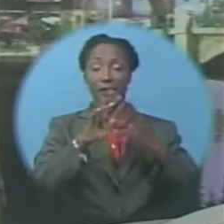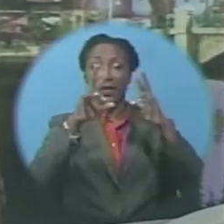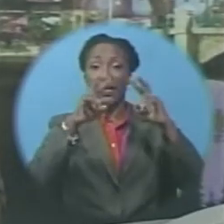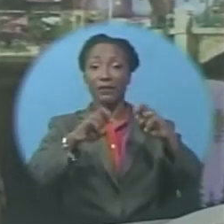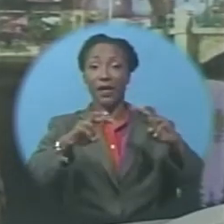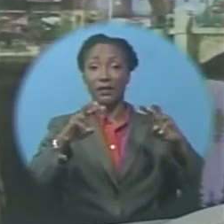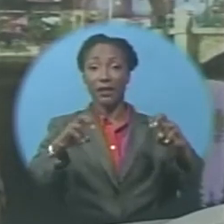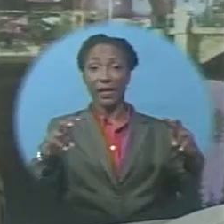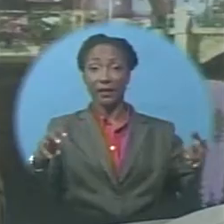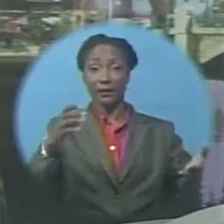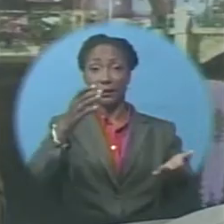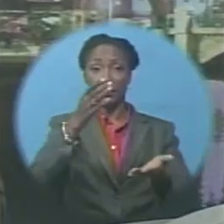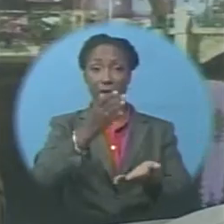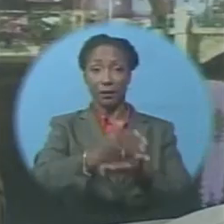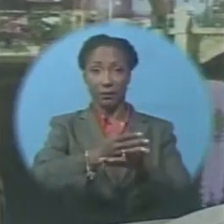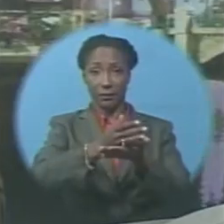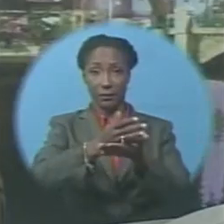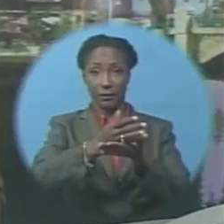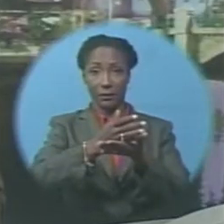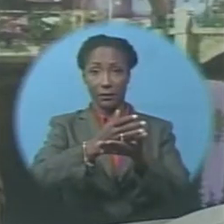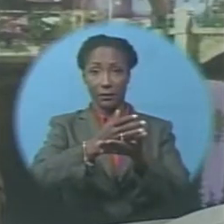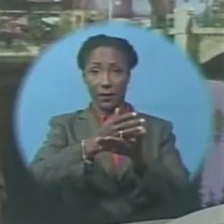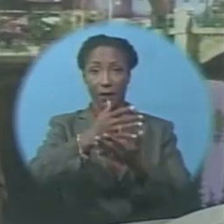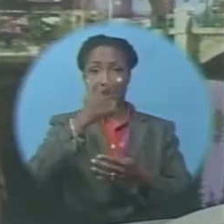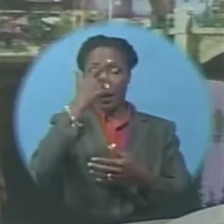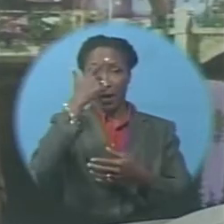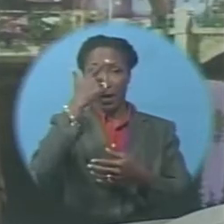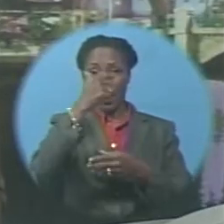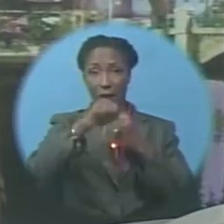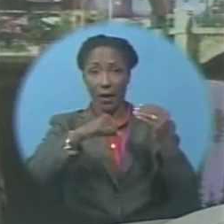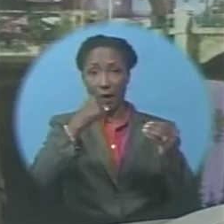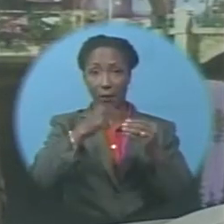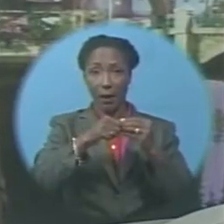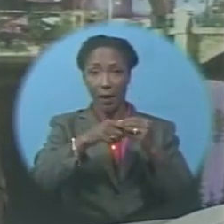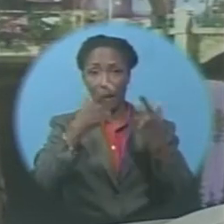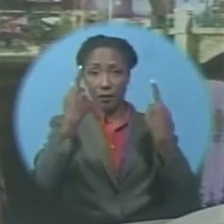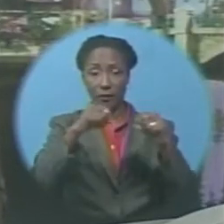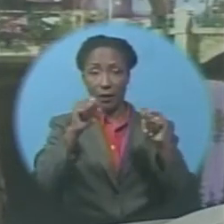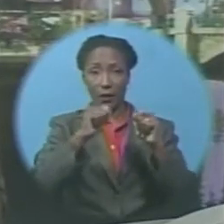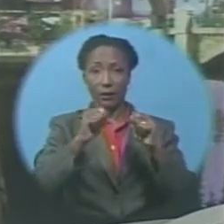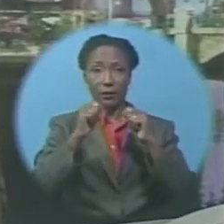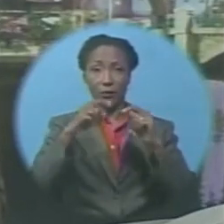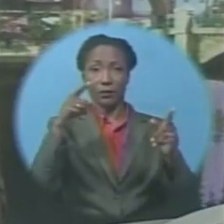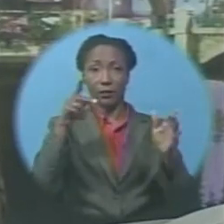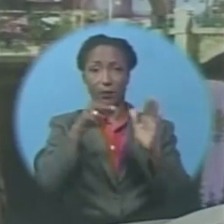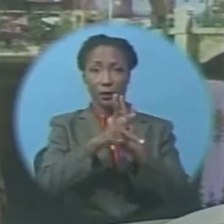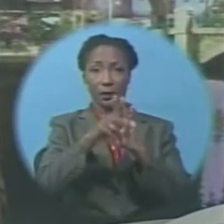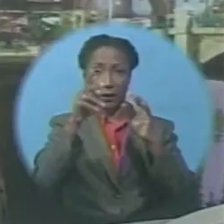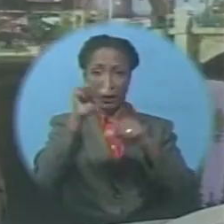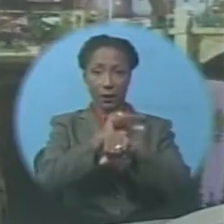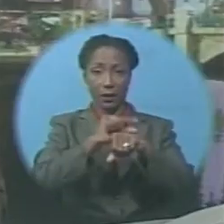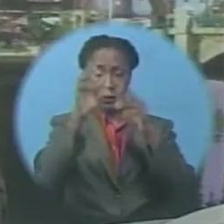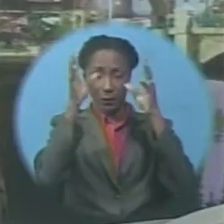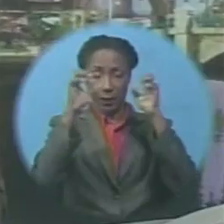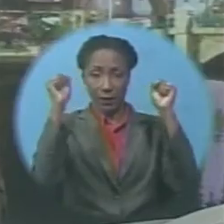Investigations are now on hold into an alleged plot to assassinate Guyana's president More on this report